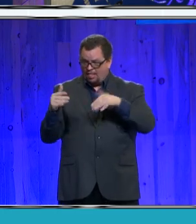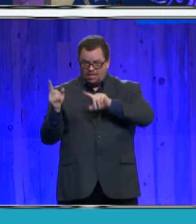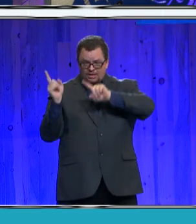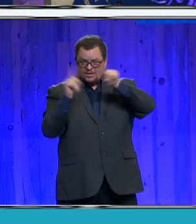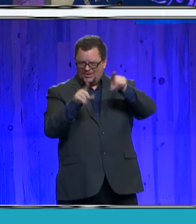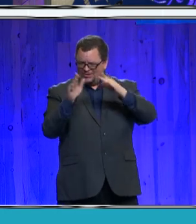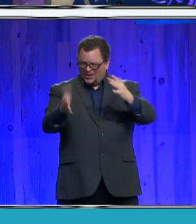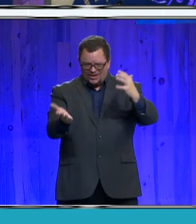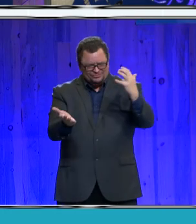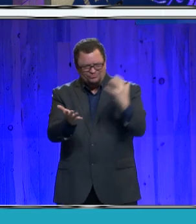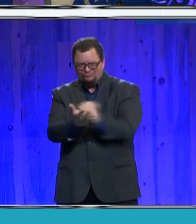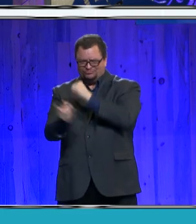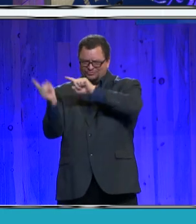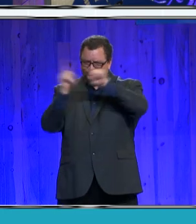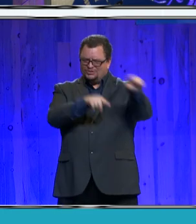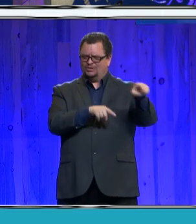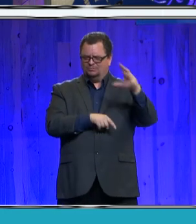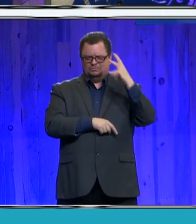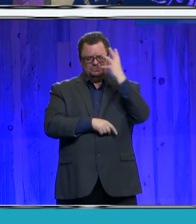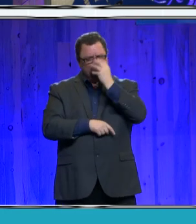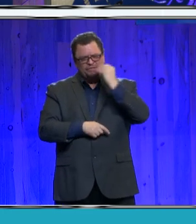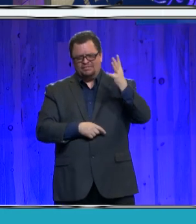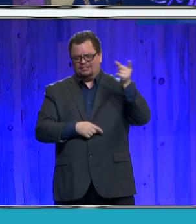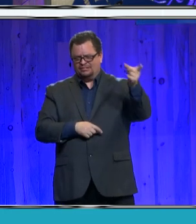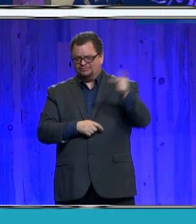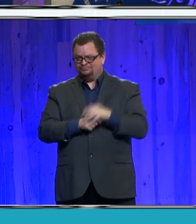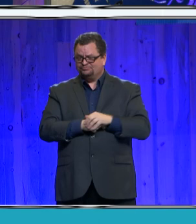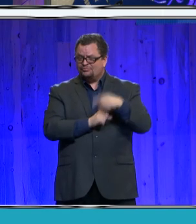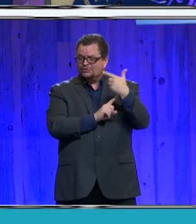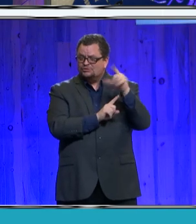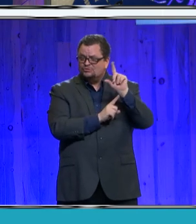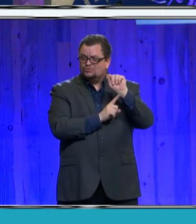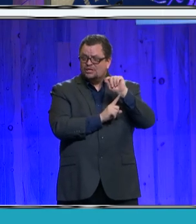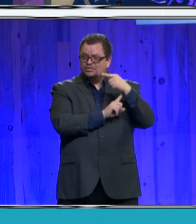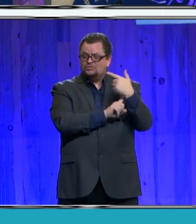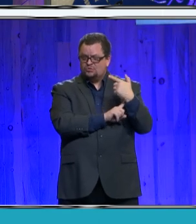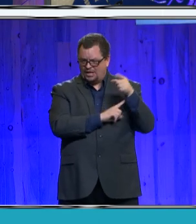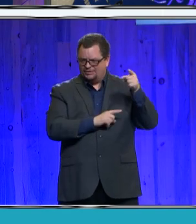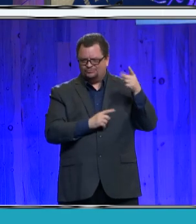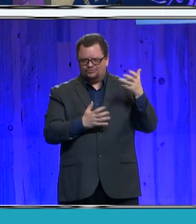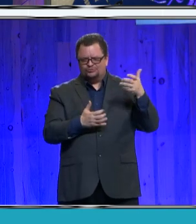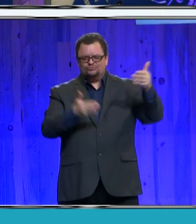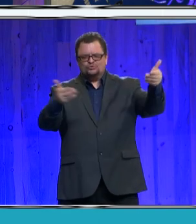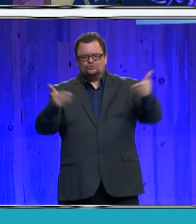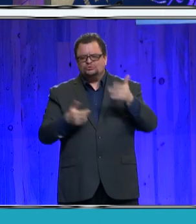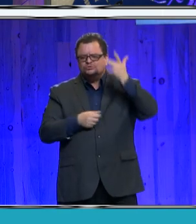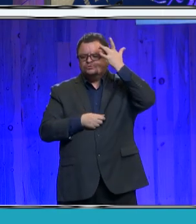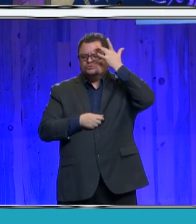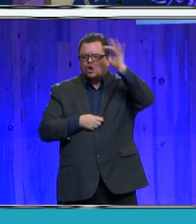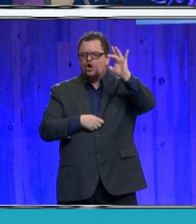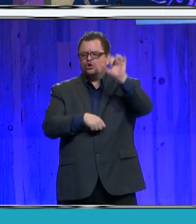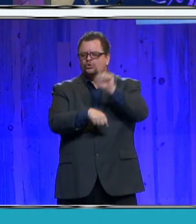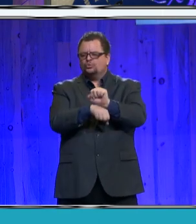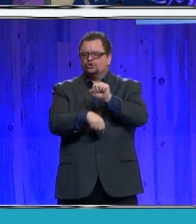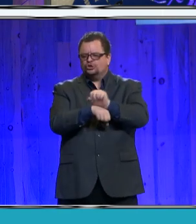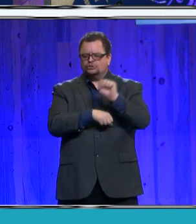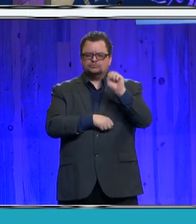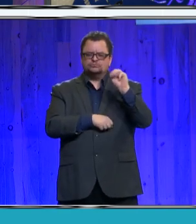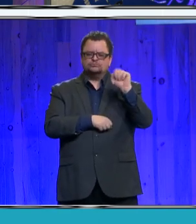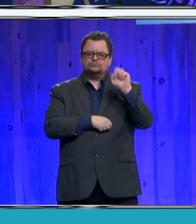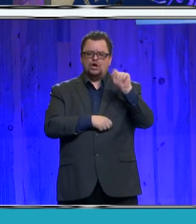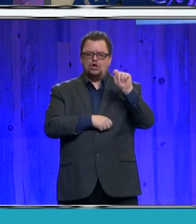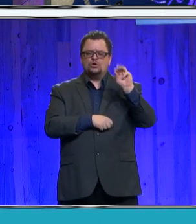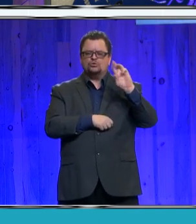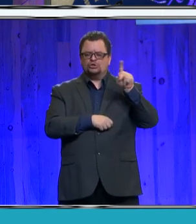In 2021, we announced our Smart Work Initiative, the brainchild of Jeff Eckert, our Digital Strategy and Technology